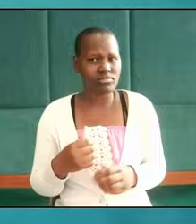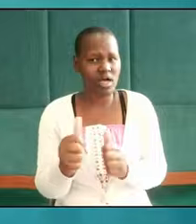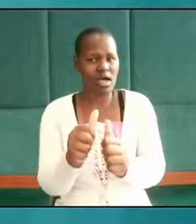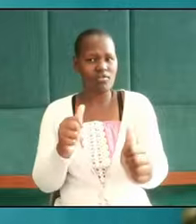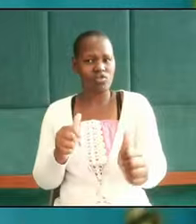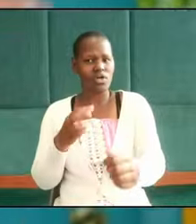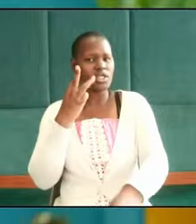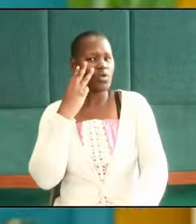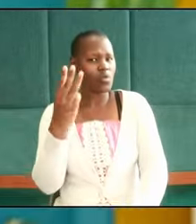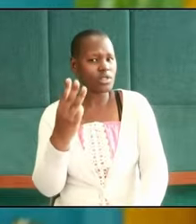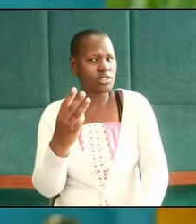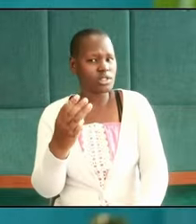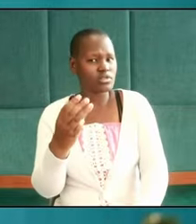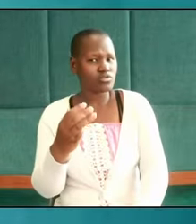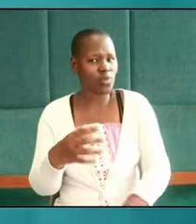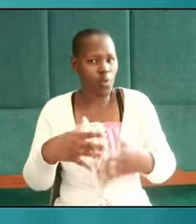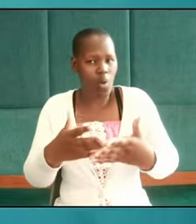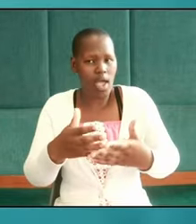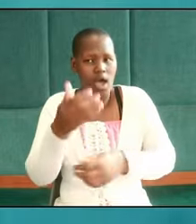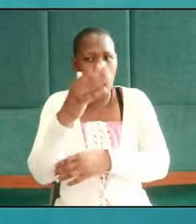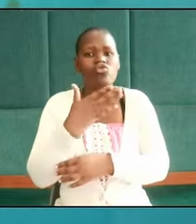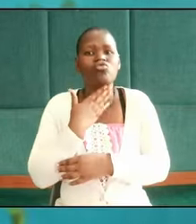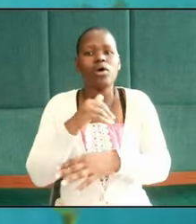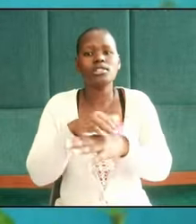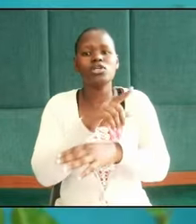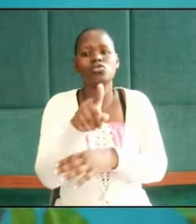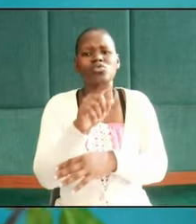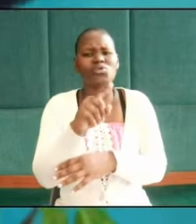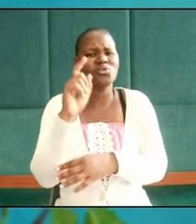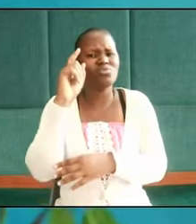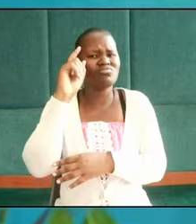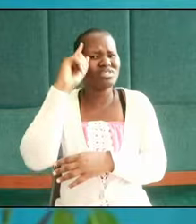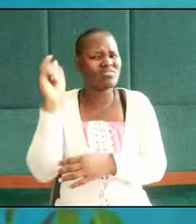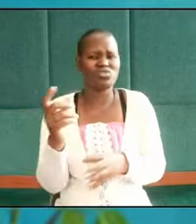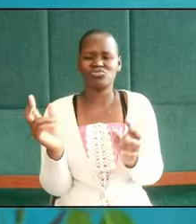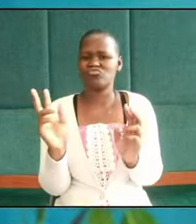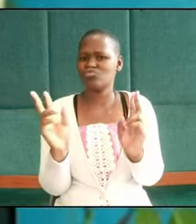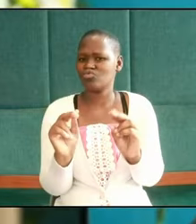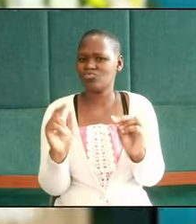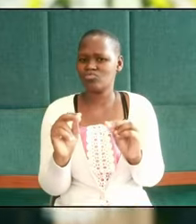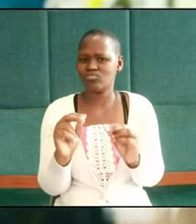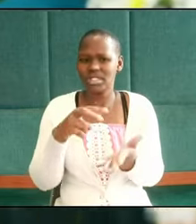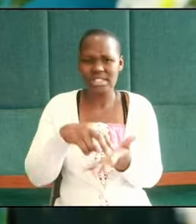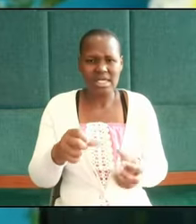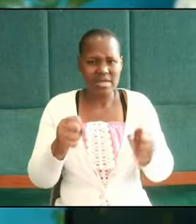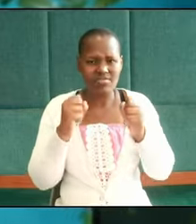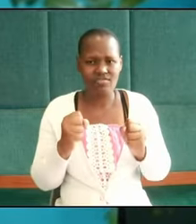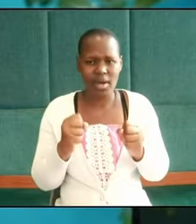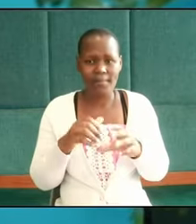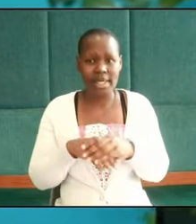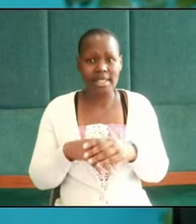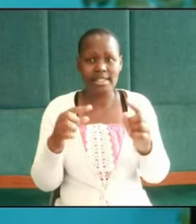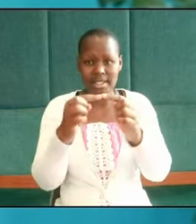witness wherever God wants to send you don't resist stand firm even in